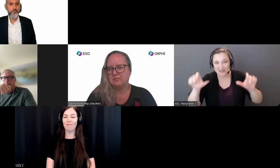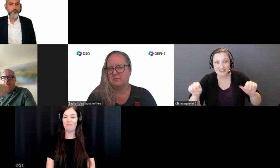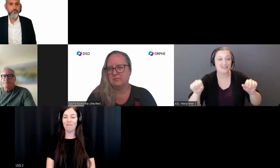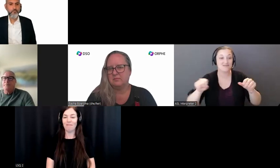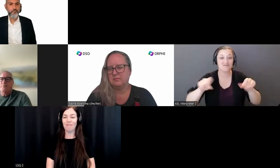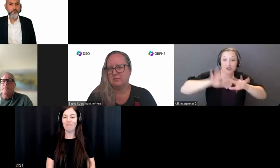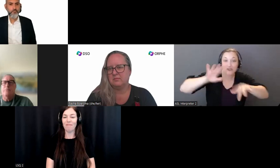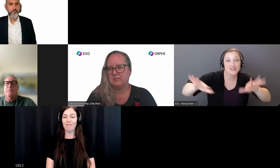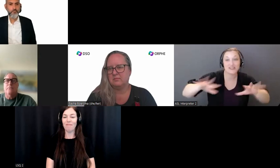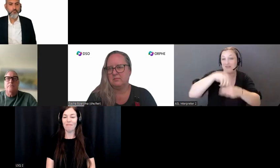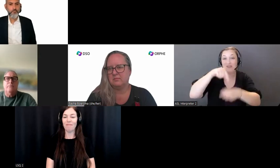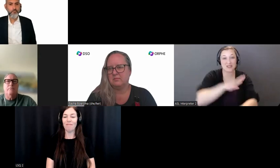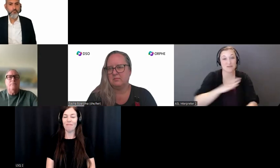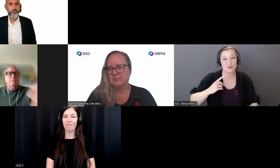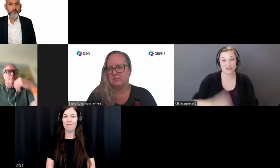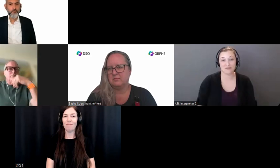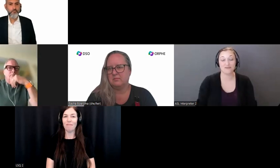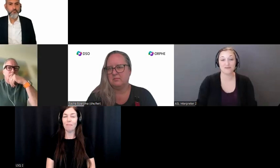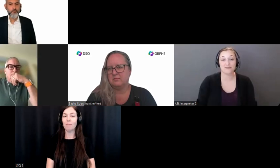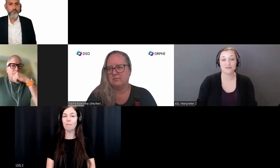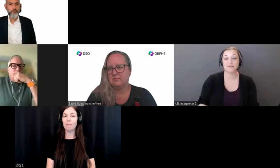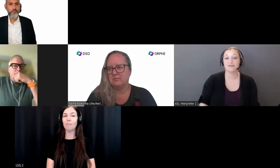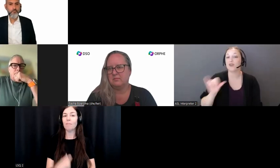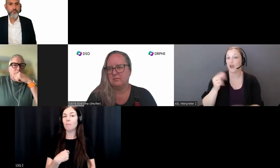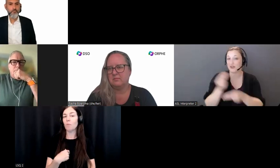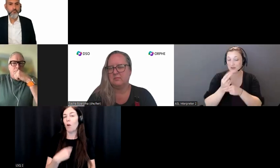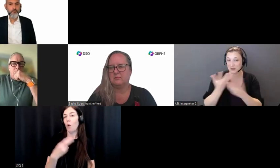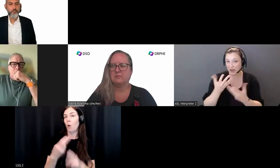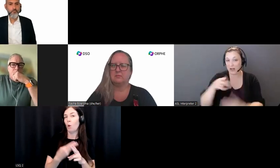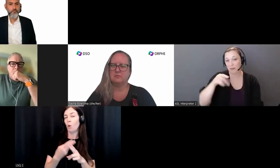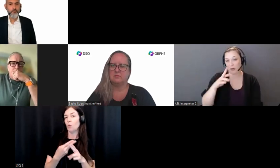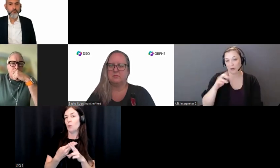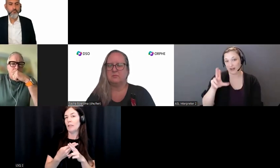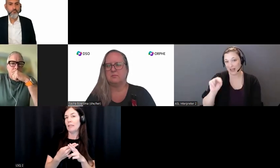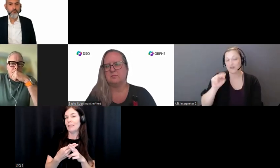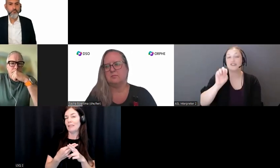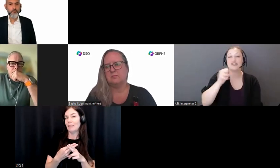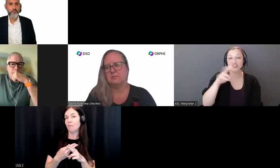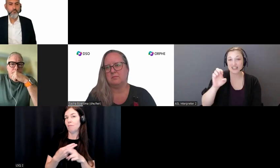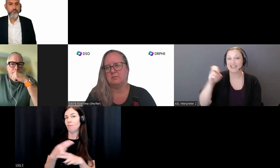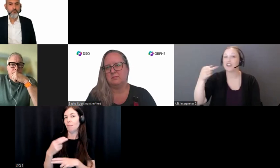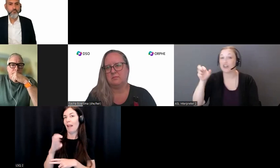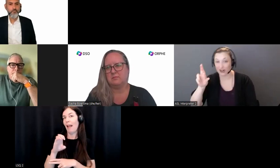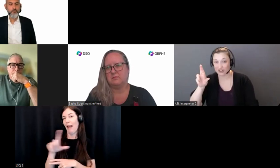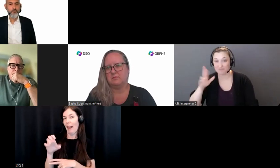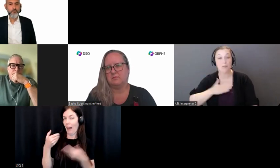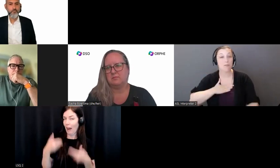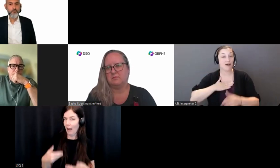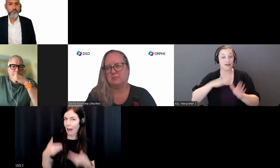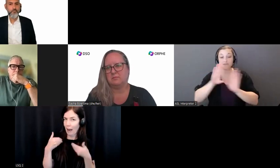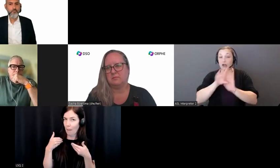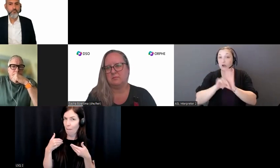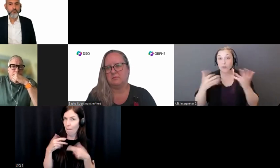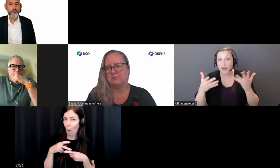I use she, her pronouns. My academic background is I have a Bachelor of Science from McGill